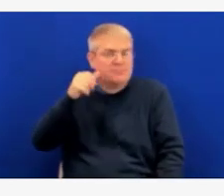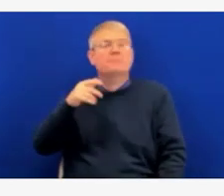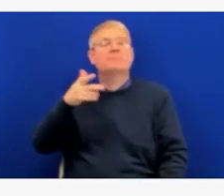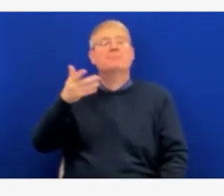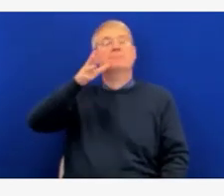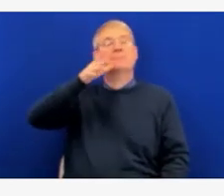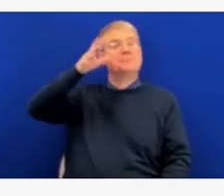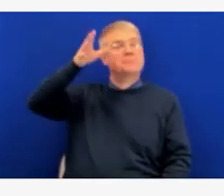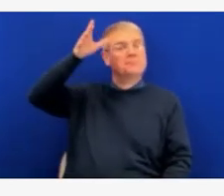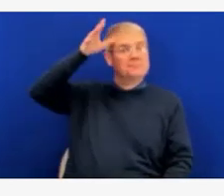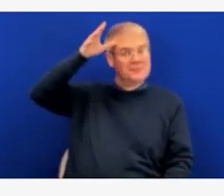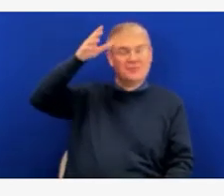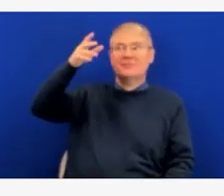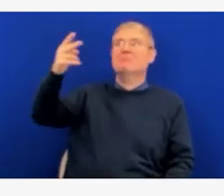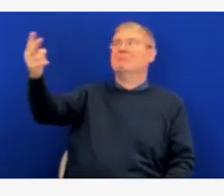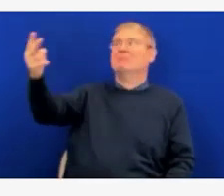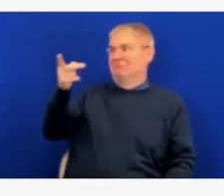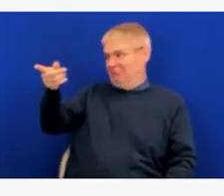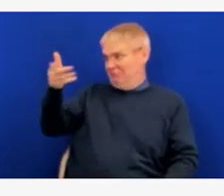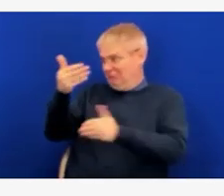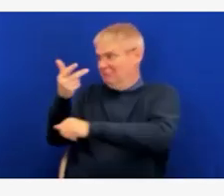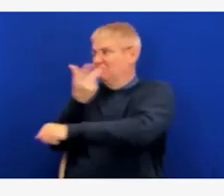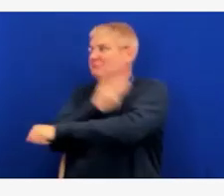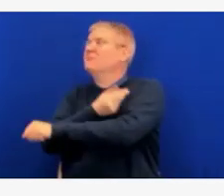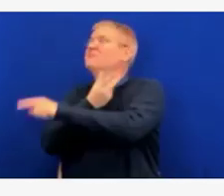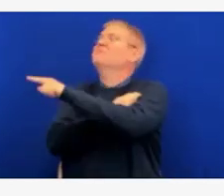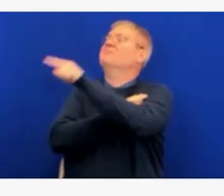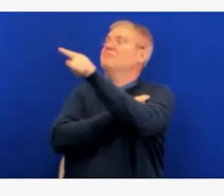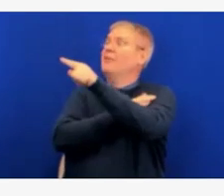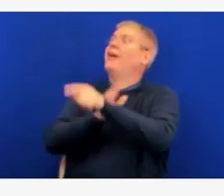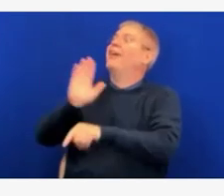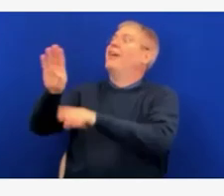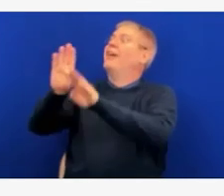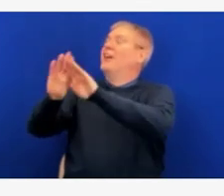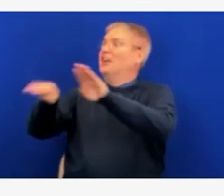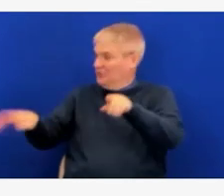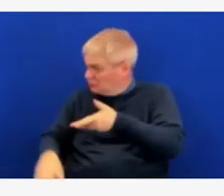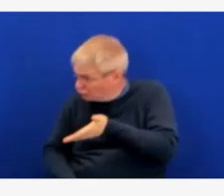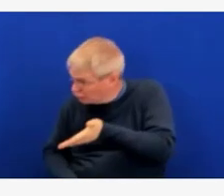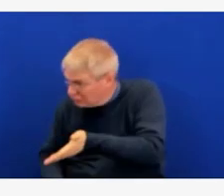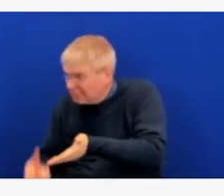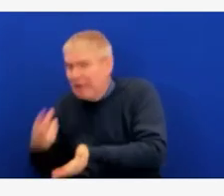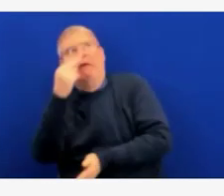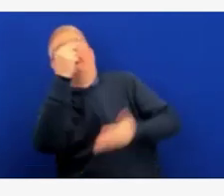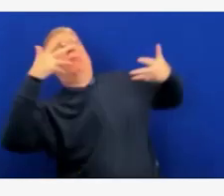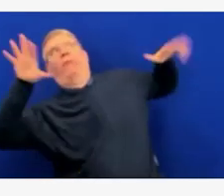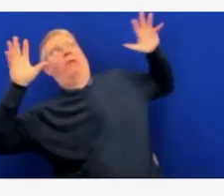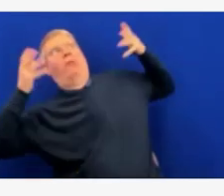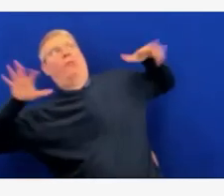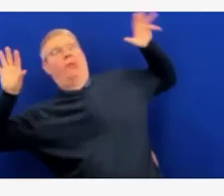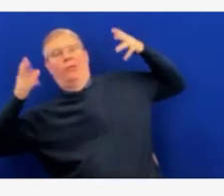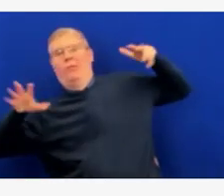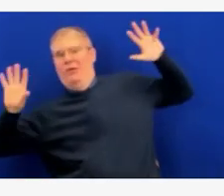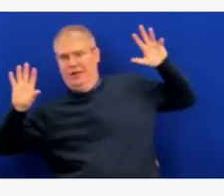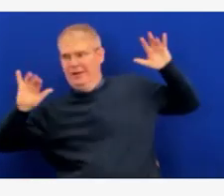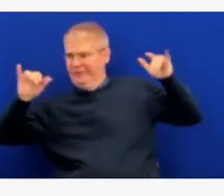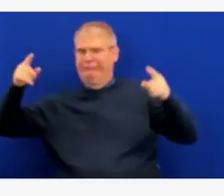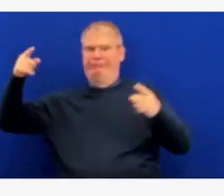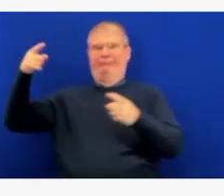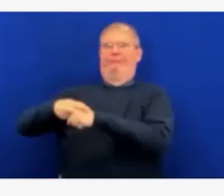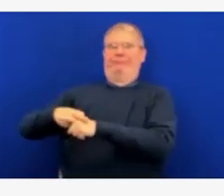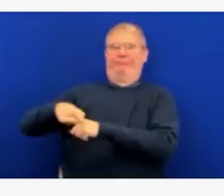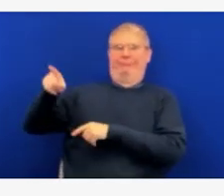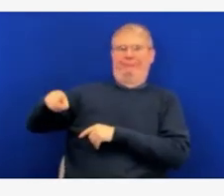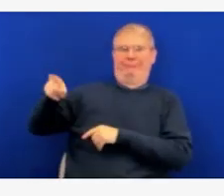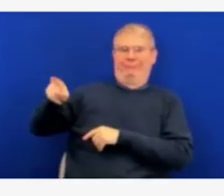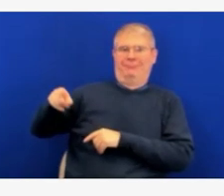the biggest reluctance there is just because it's new and there's not the longevity of data that